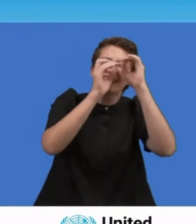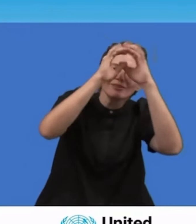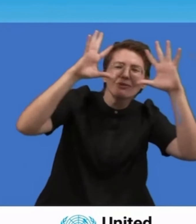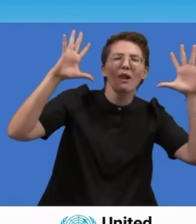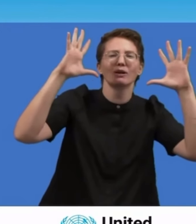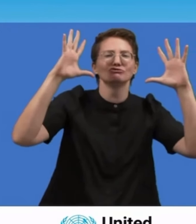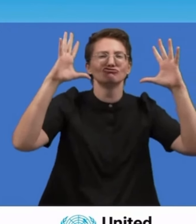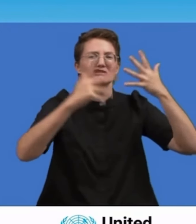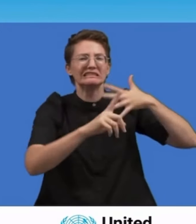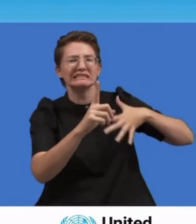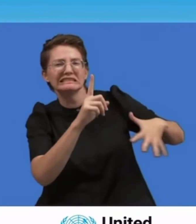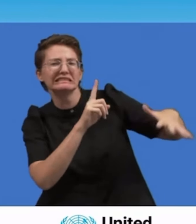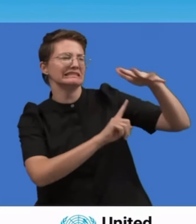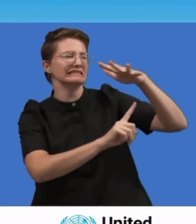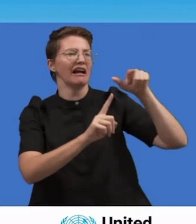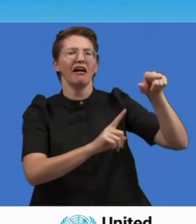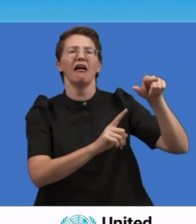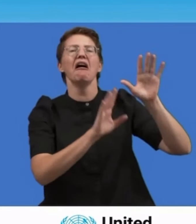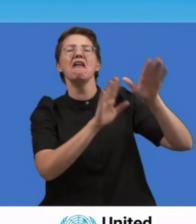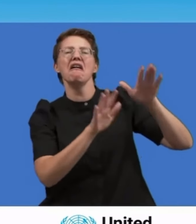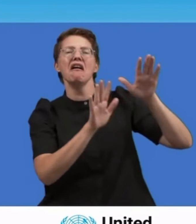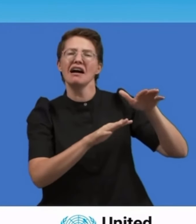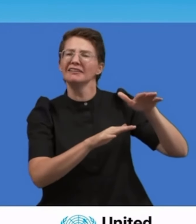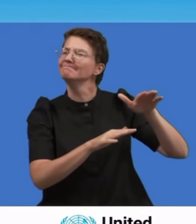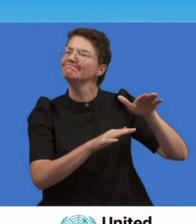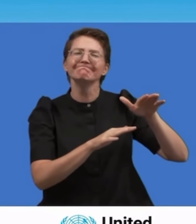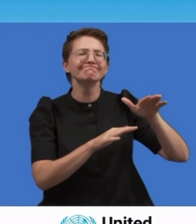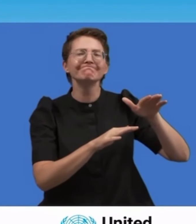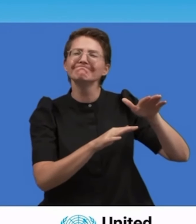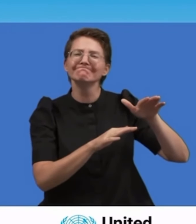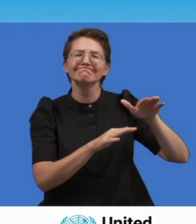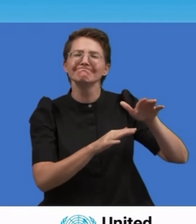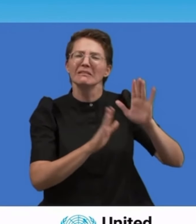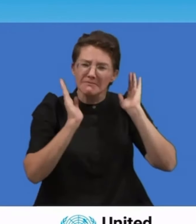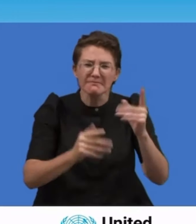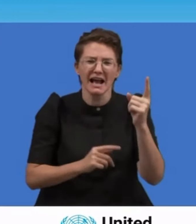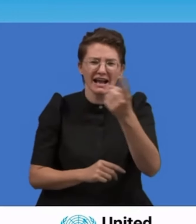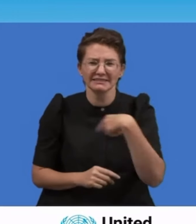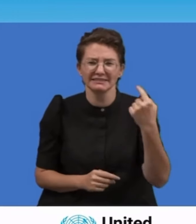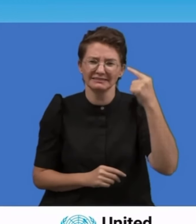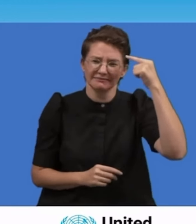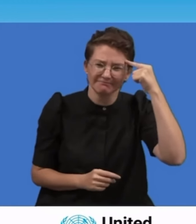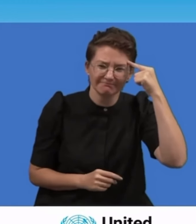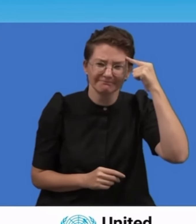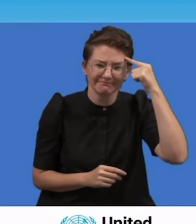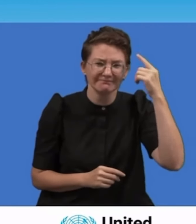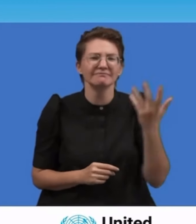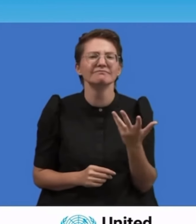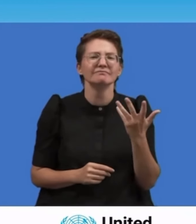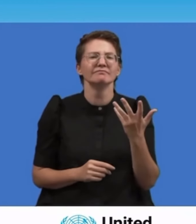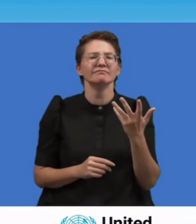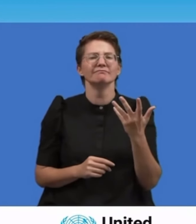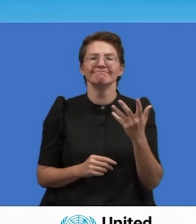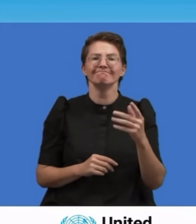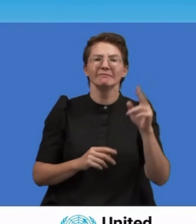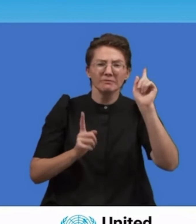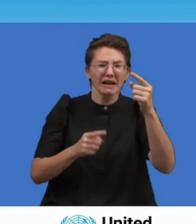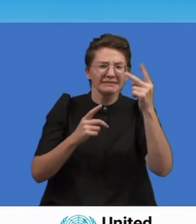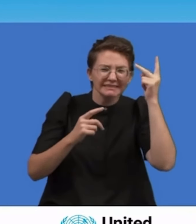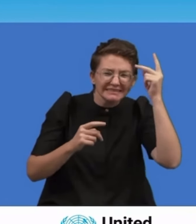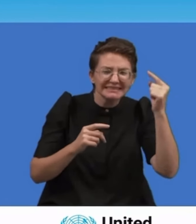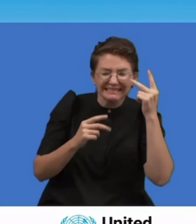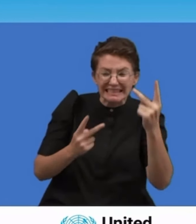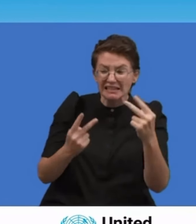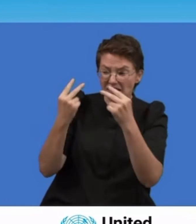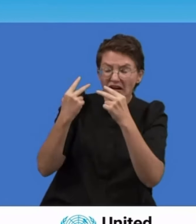This, my friends, is a path that leads to failure. We must return to the founding principles of the